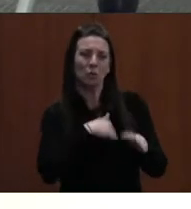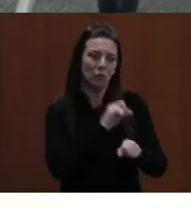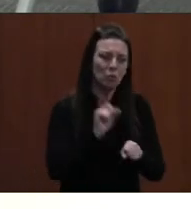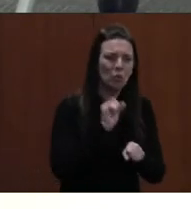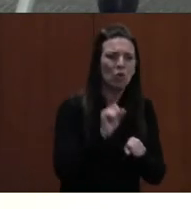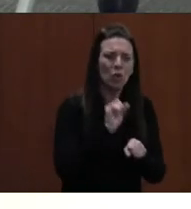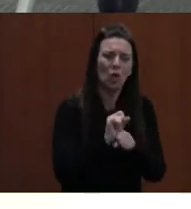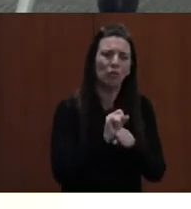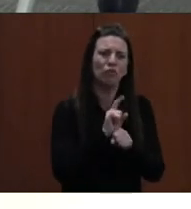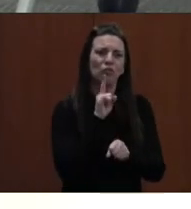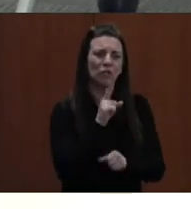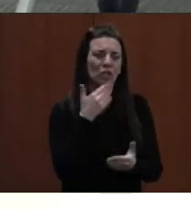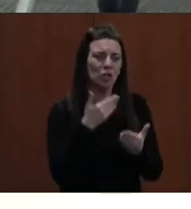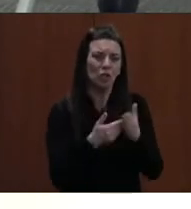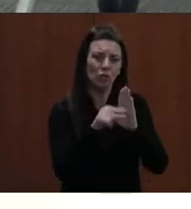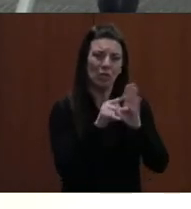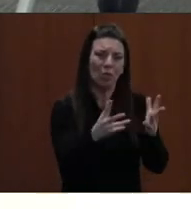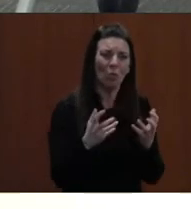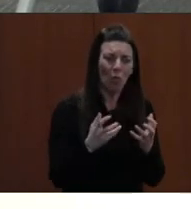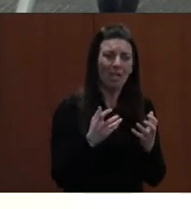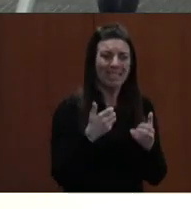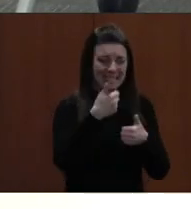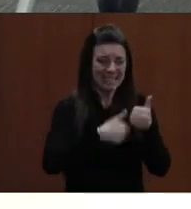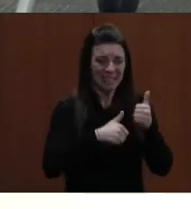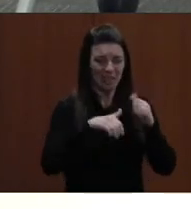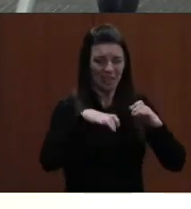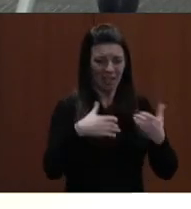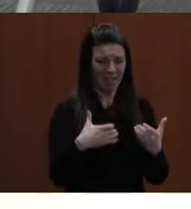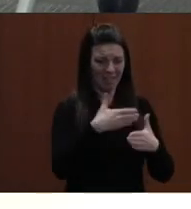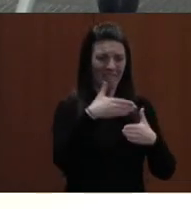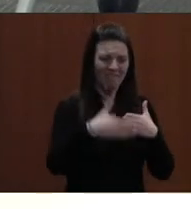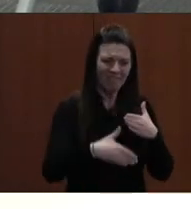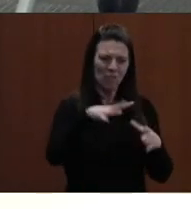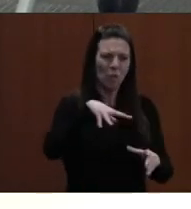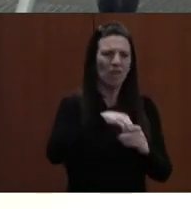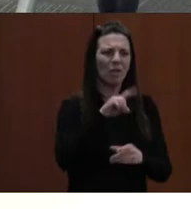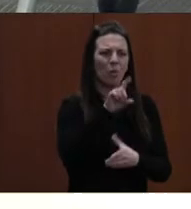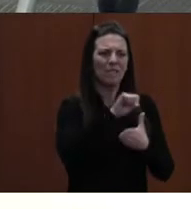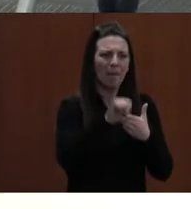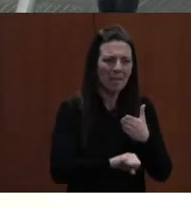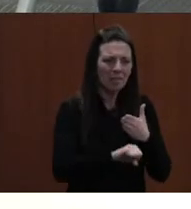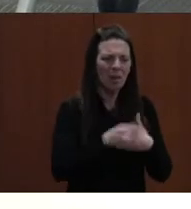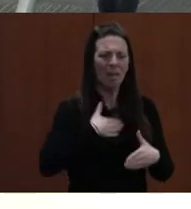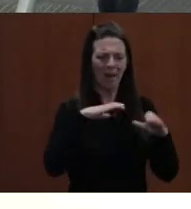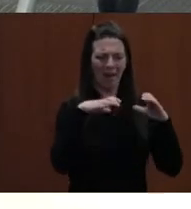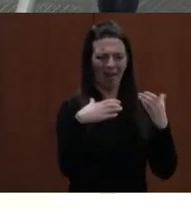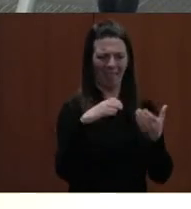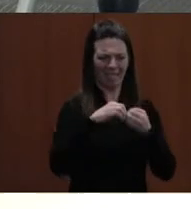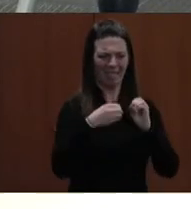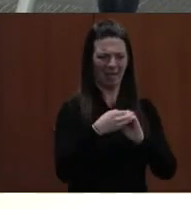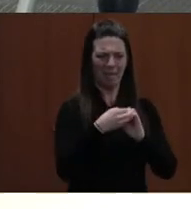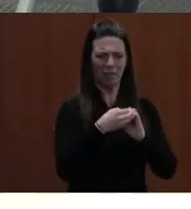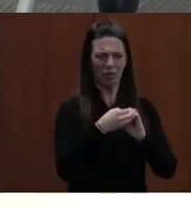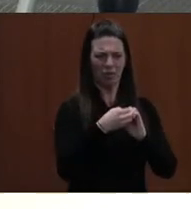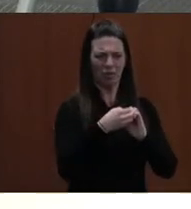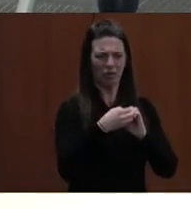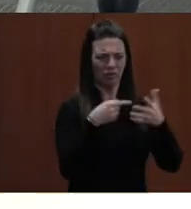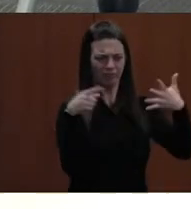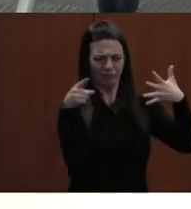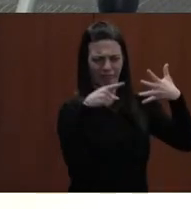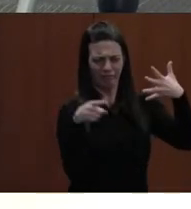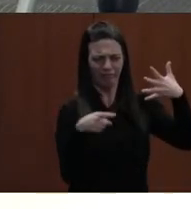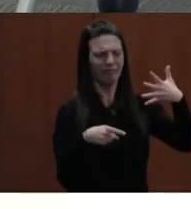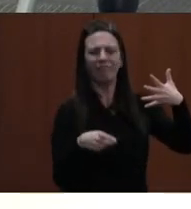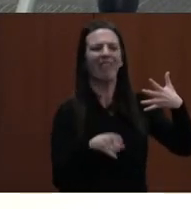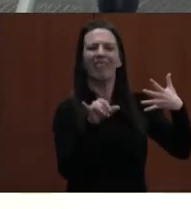not to mention that every single class is completed in one semester. My class rank does not accurately convey my abilities because I was at a